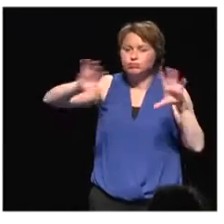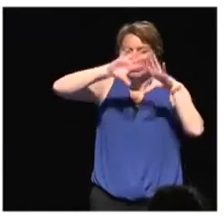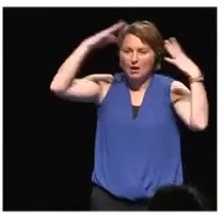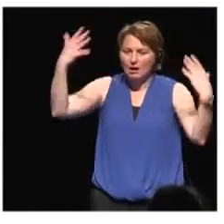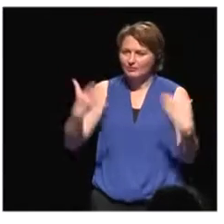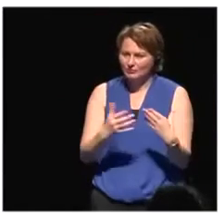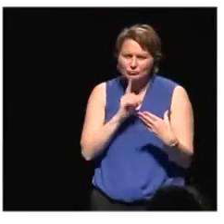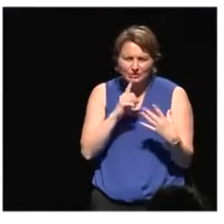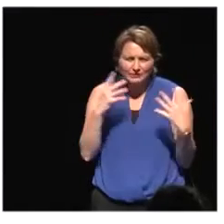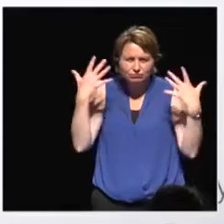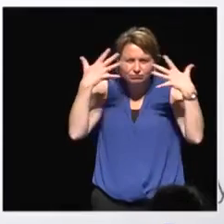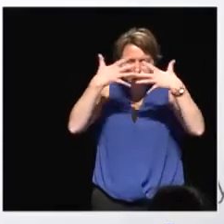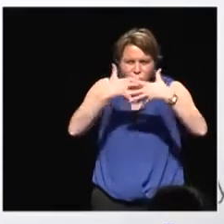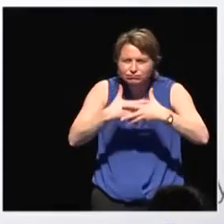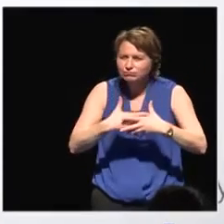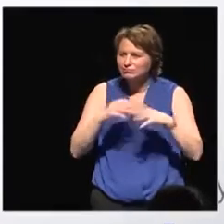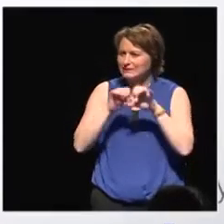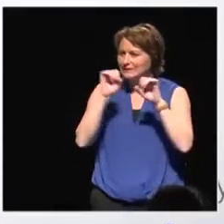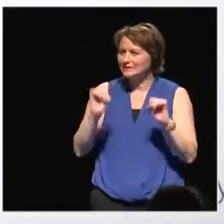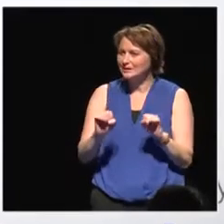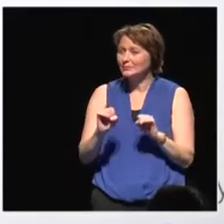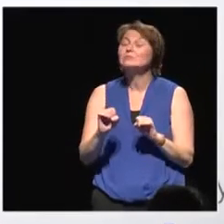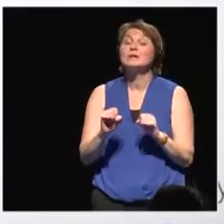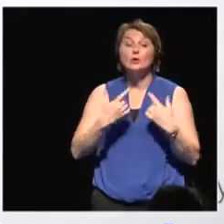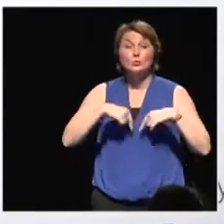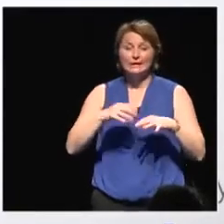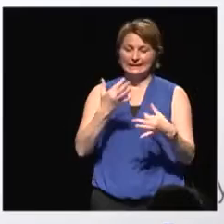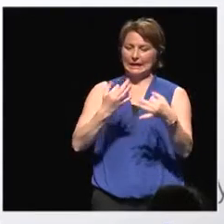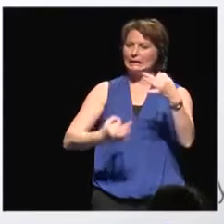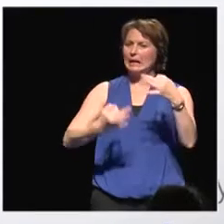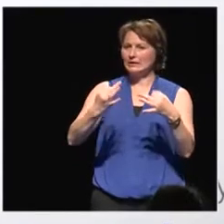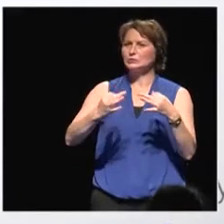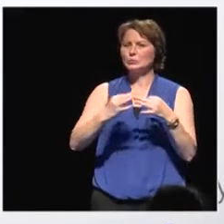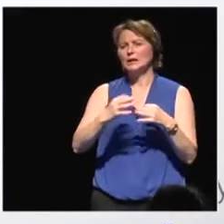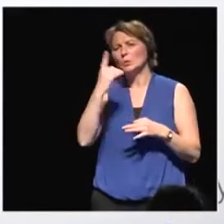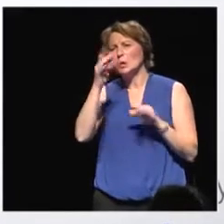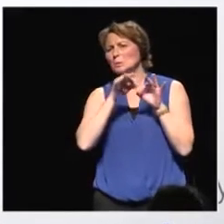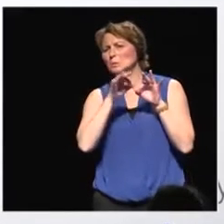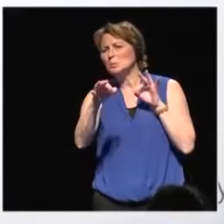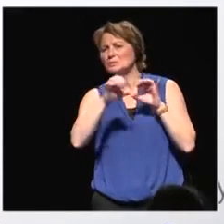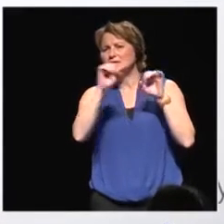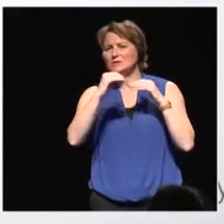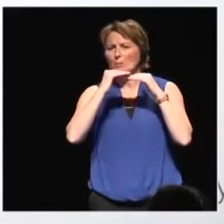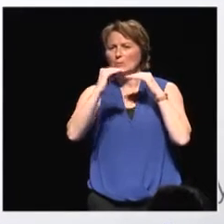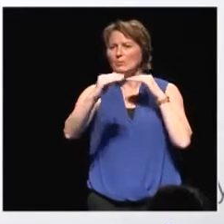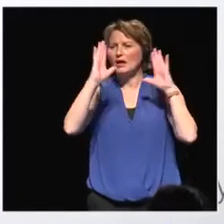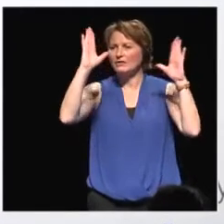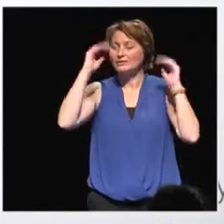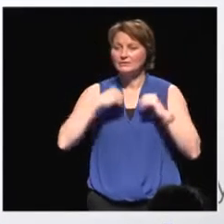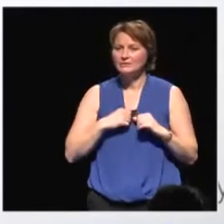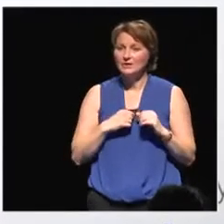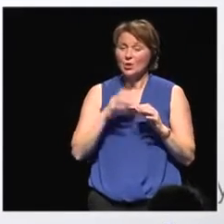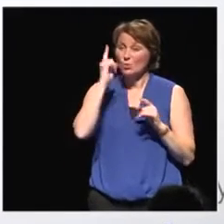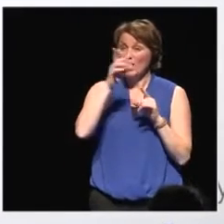We seem to do a lot of our policy analysis based on a very linear, simple system. It's not so linear.